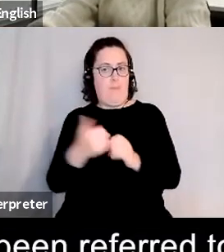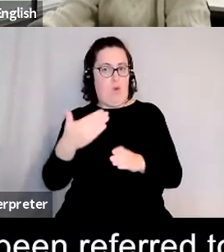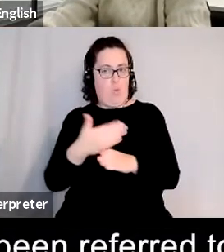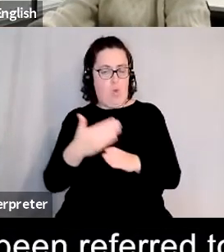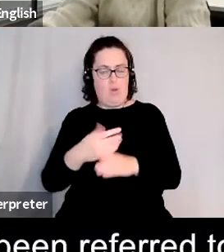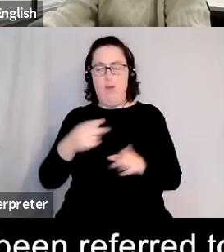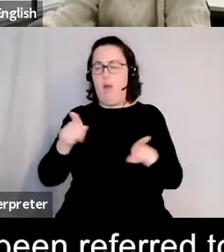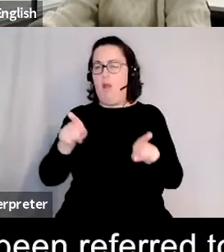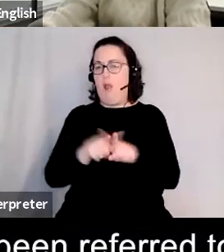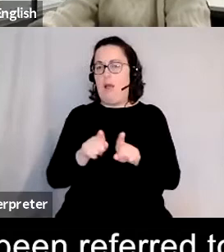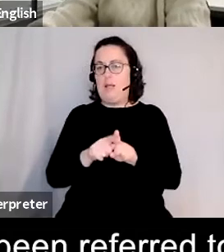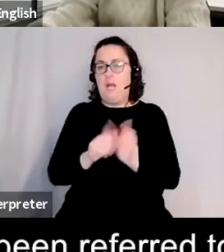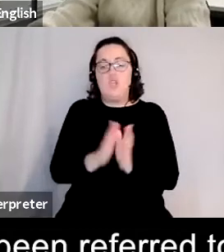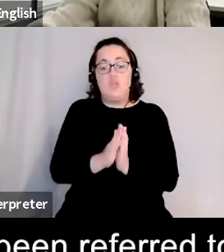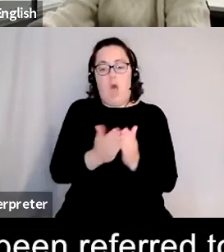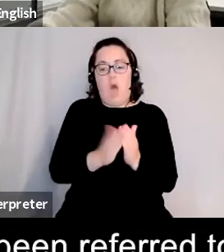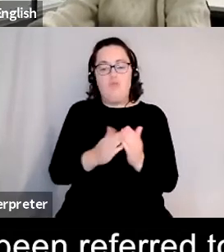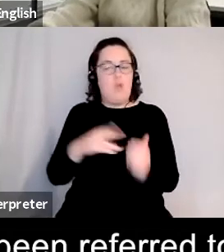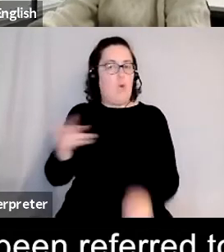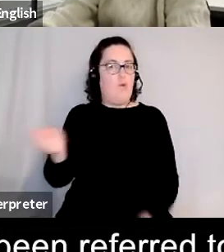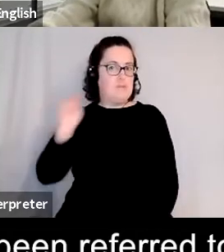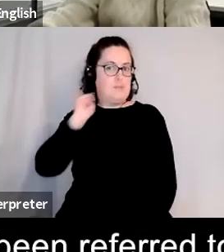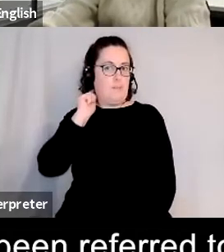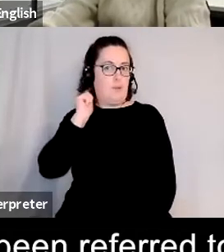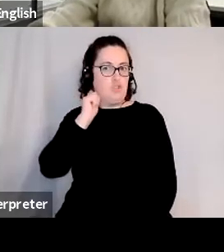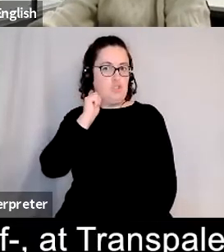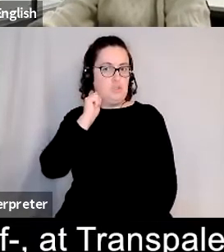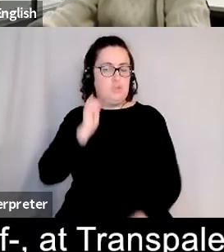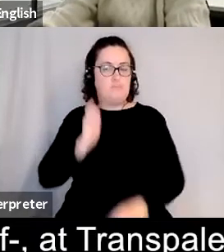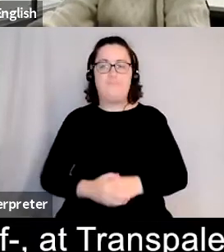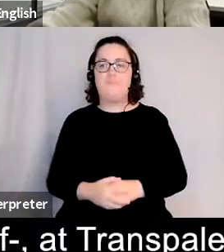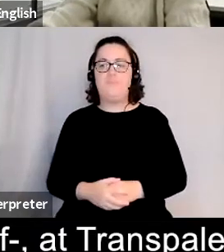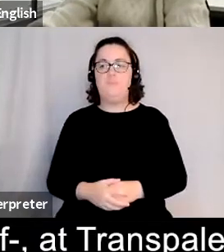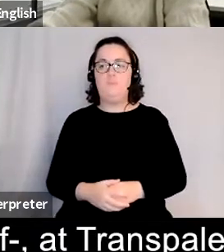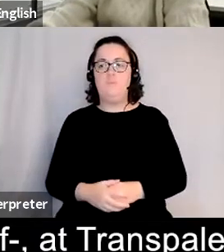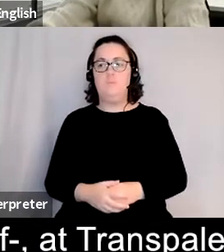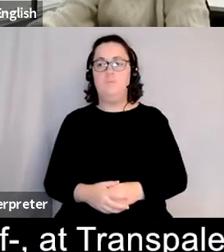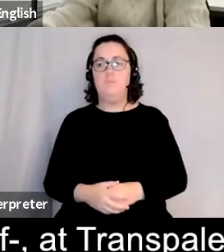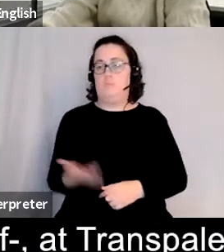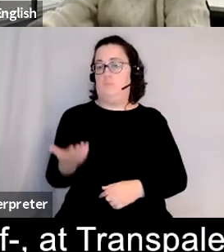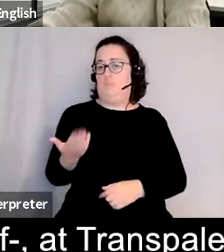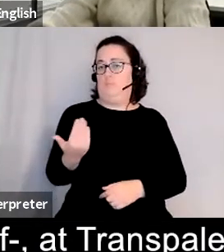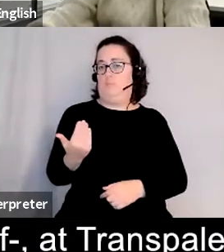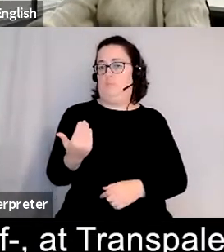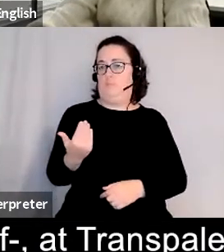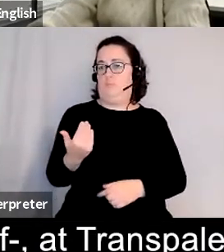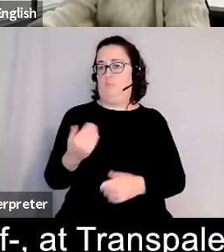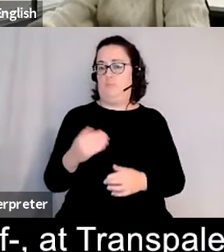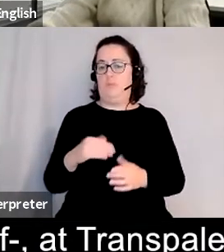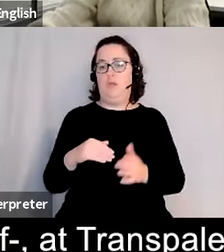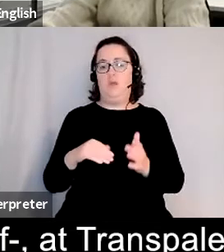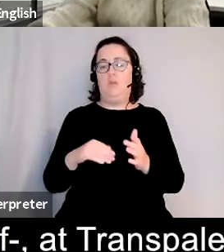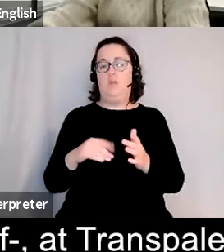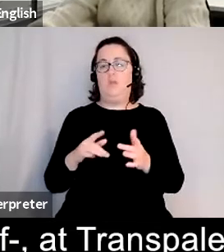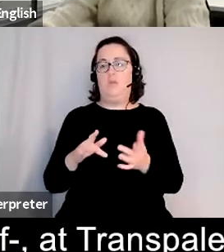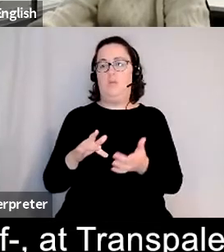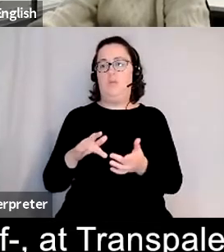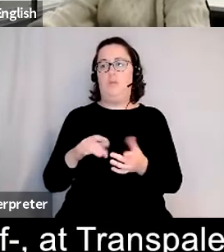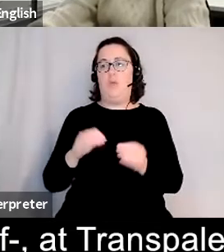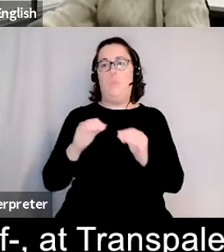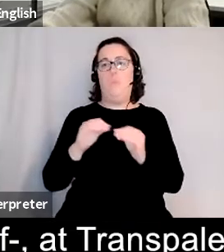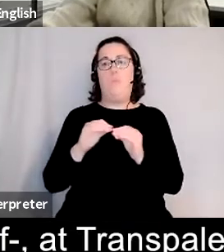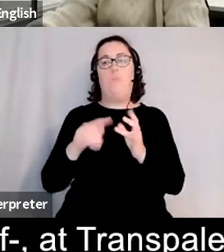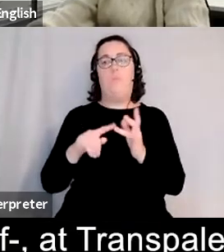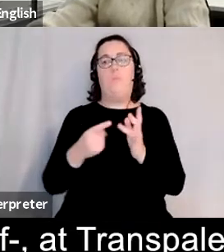as diaries of the subconscious his most recent solo exhibition the trans palette center of contemporary art in borge